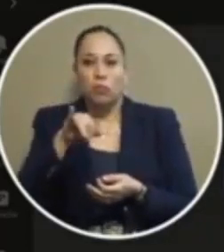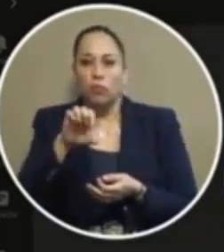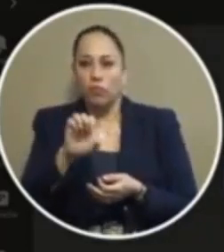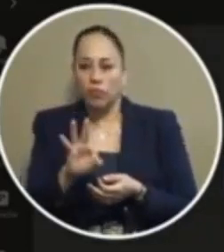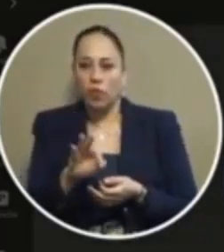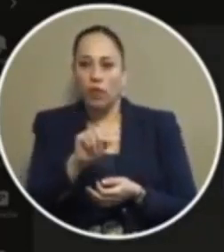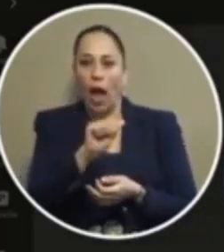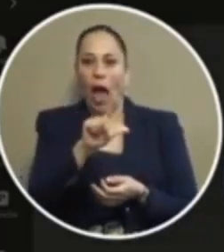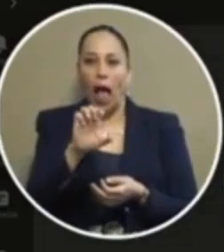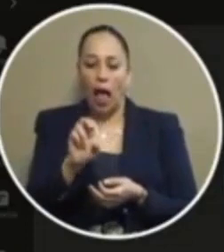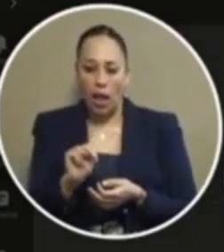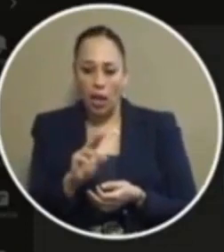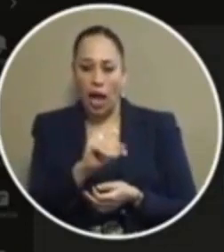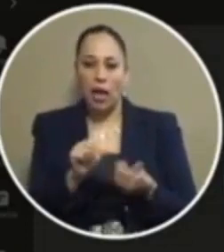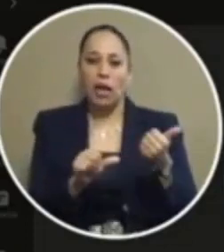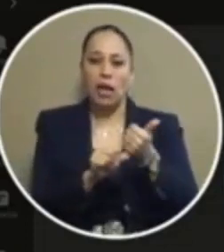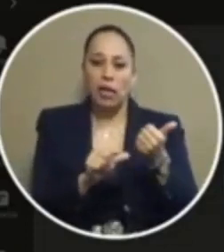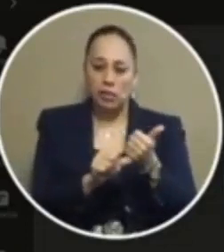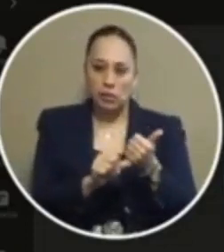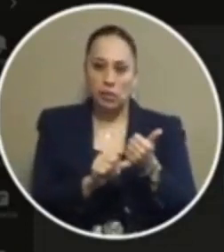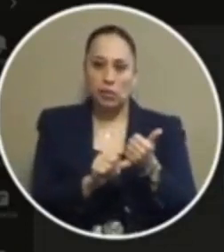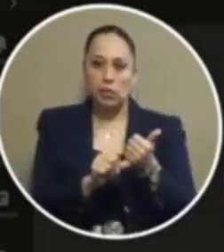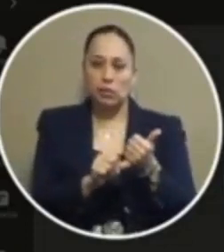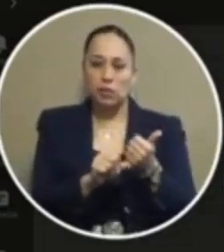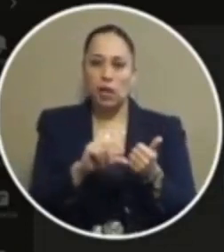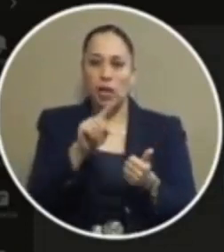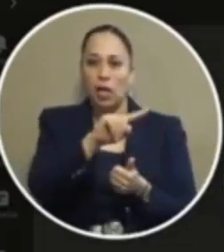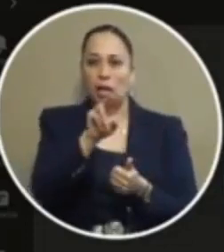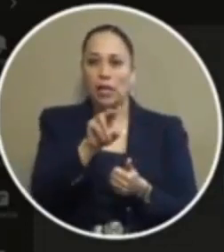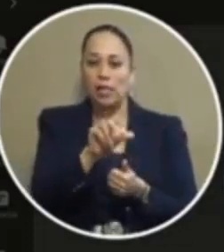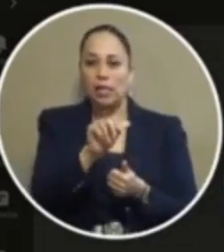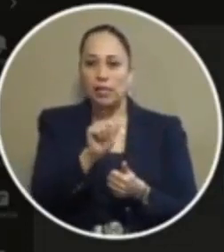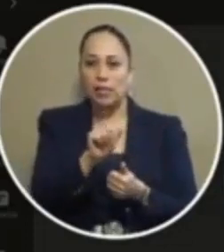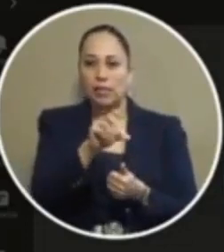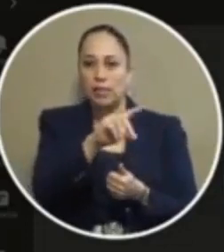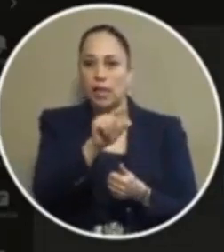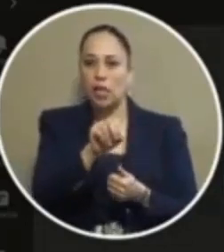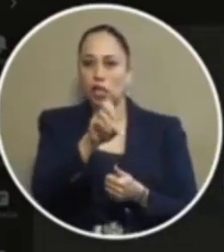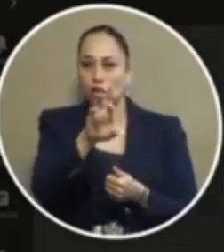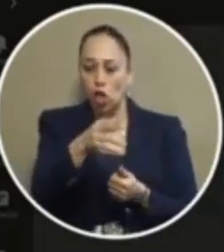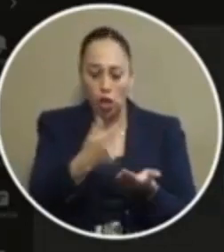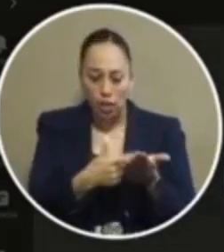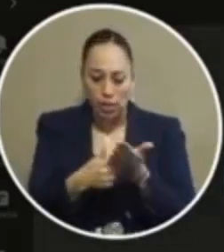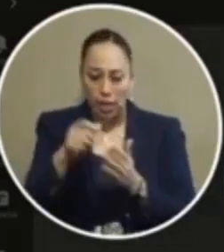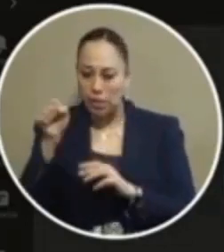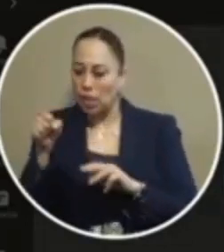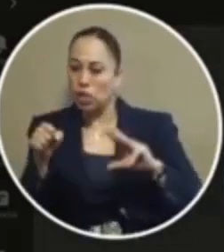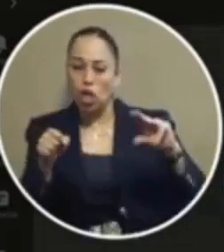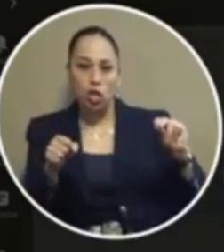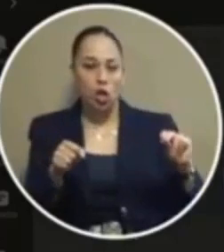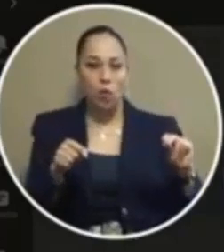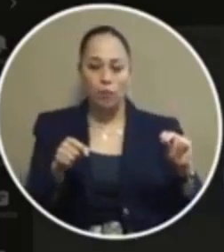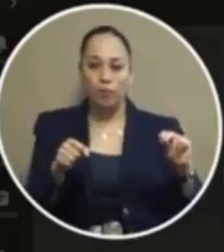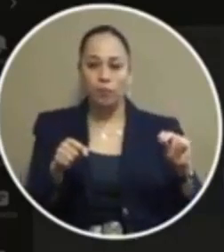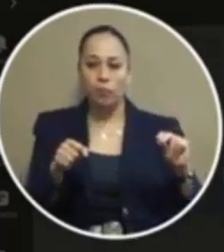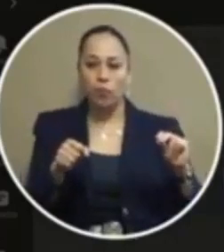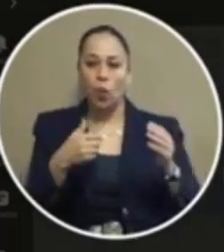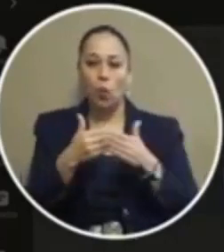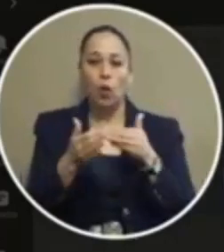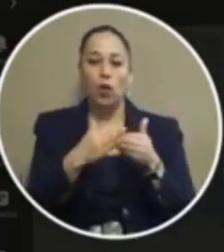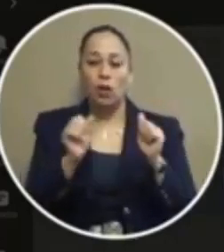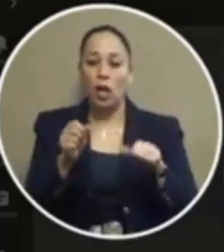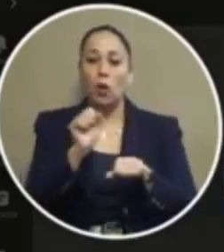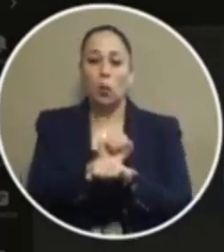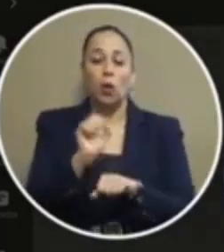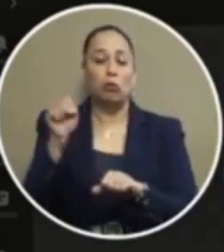ellen and assistant chief and we were discussing whether or not you know their thoughts on it whether it could